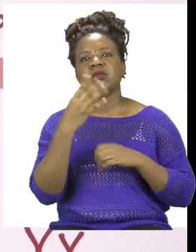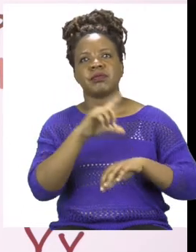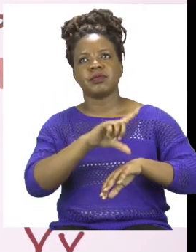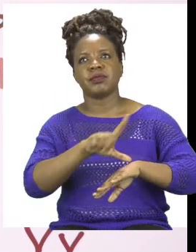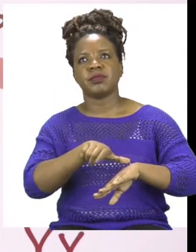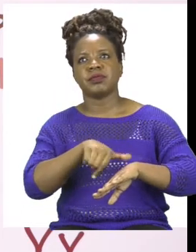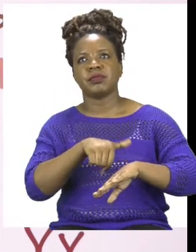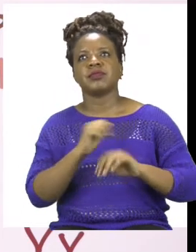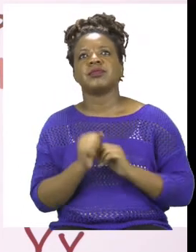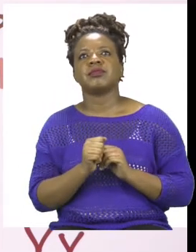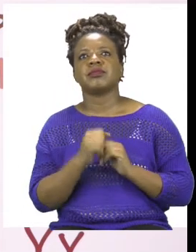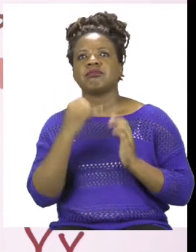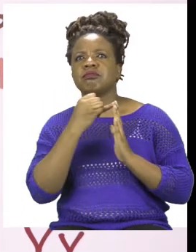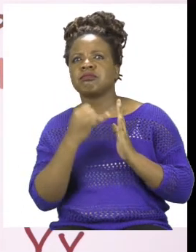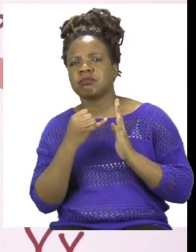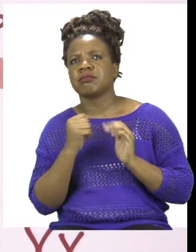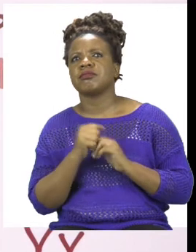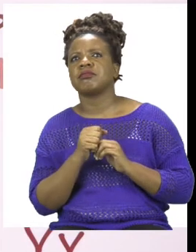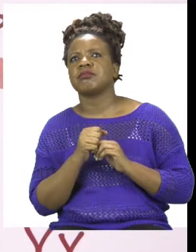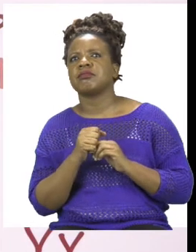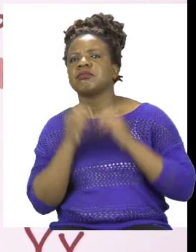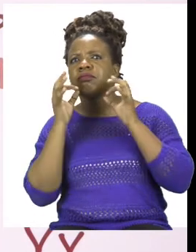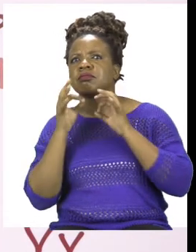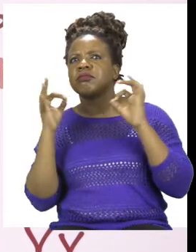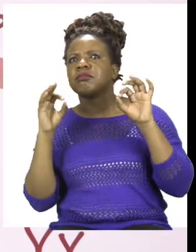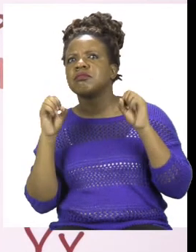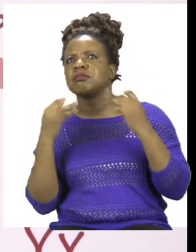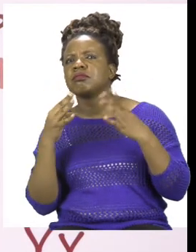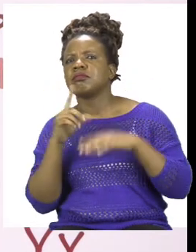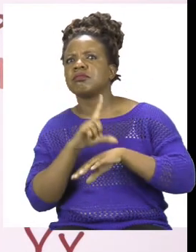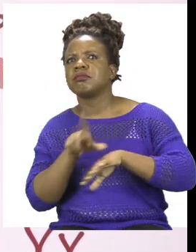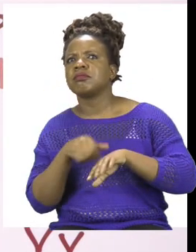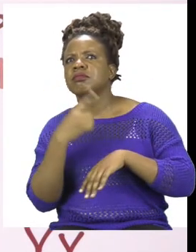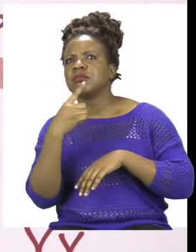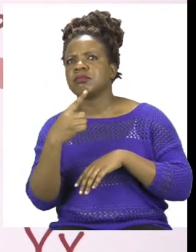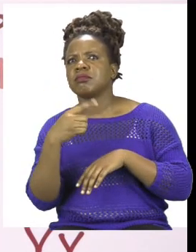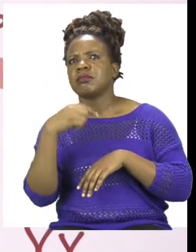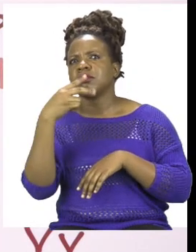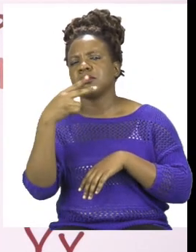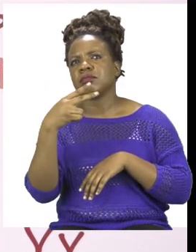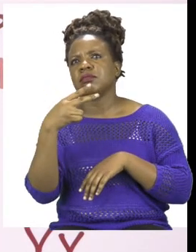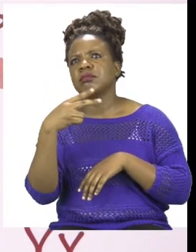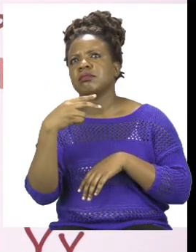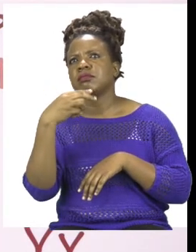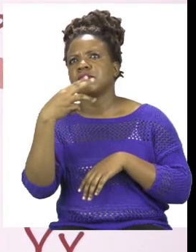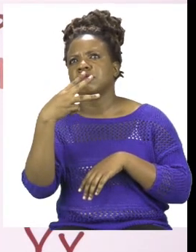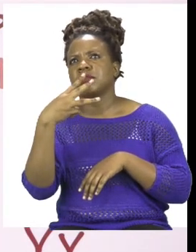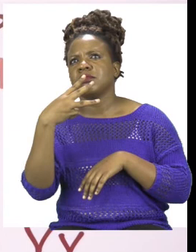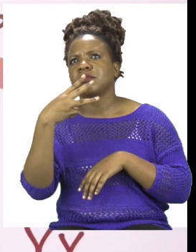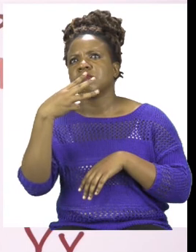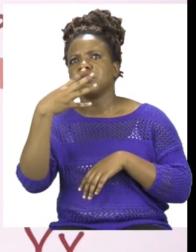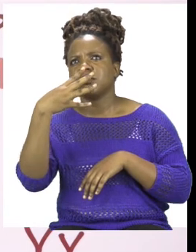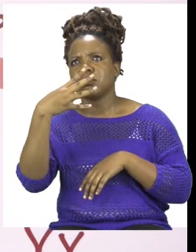has 4 hours. And then let's check if choir also has the same. 1, 2, 3,